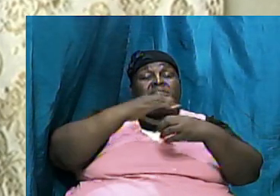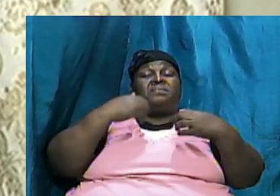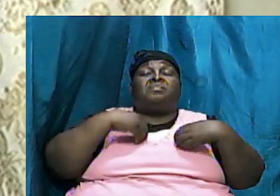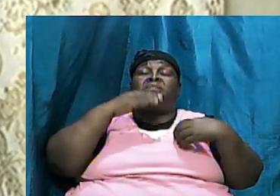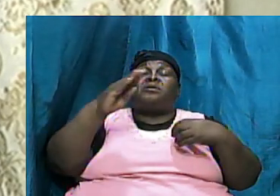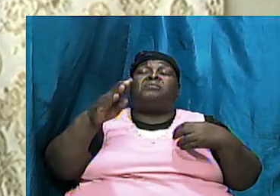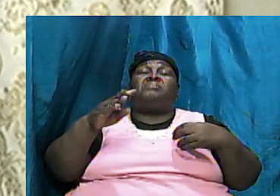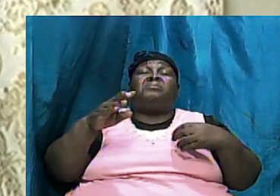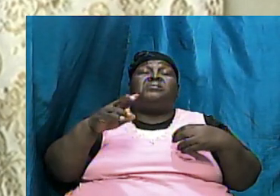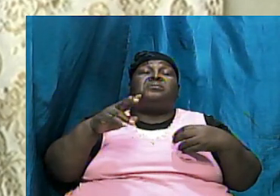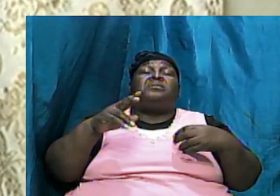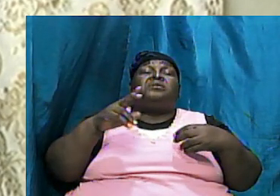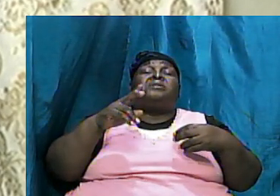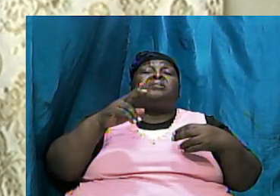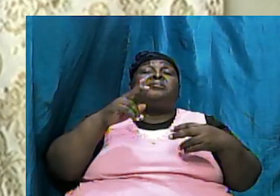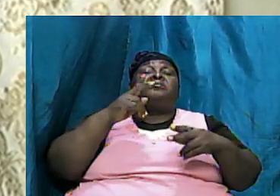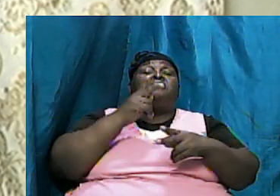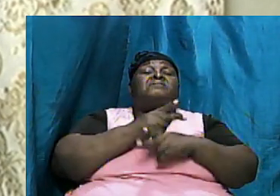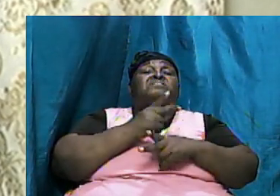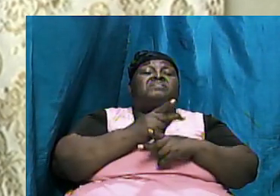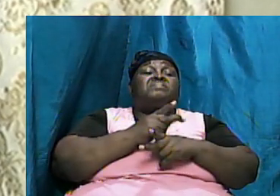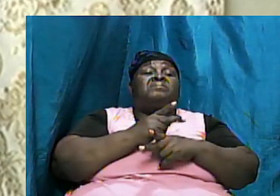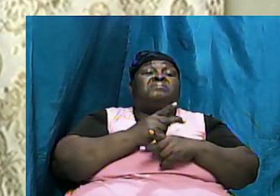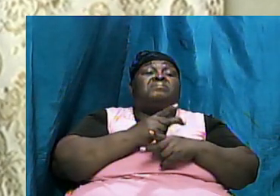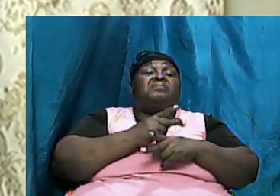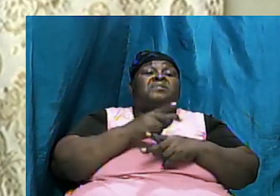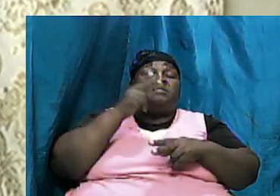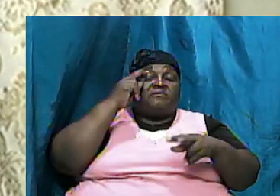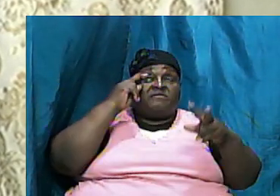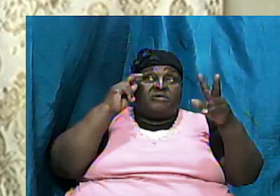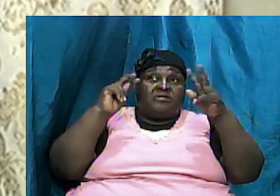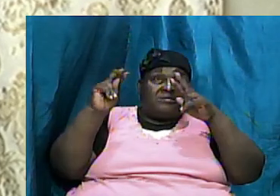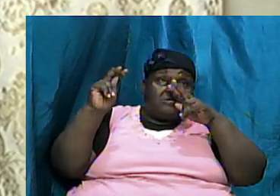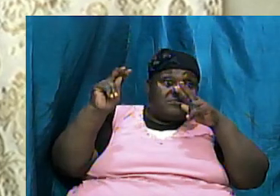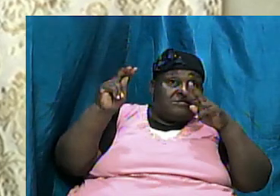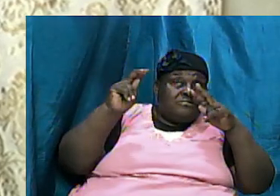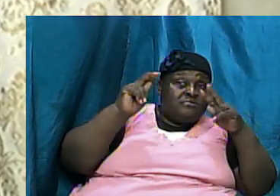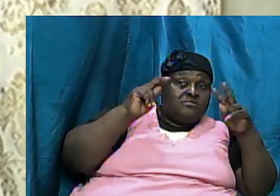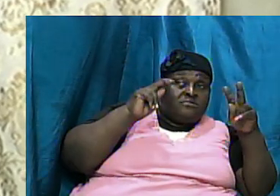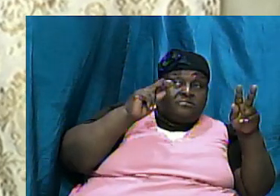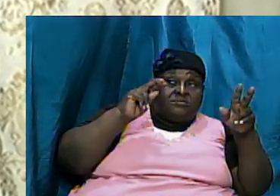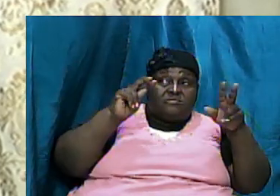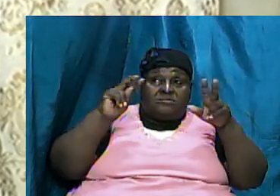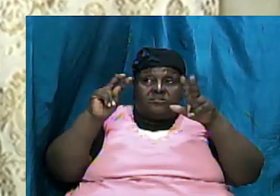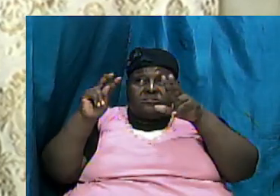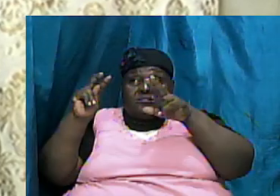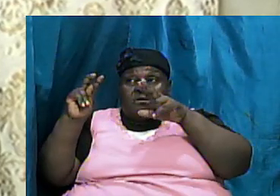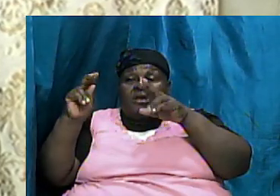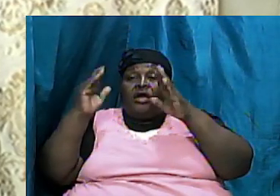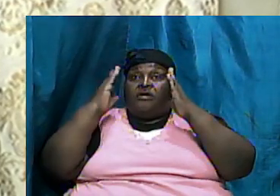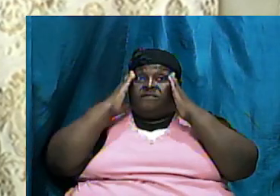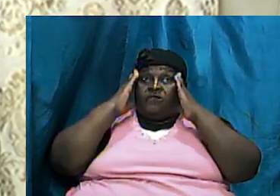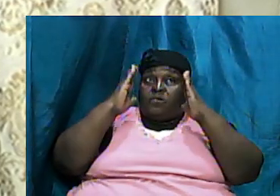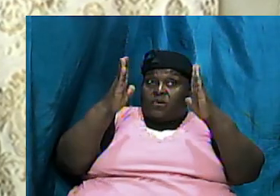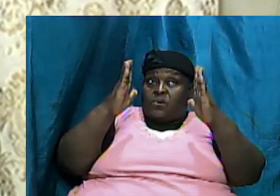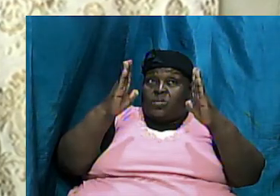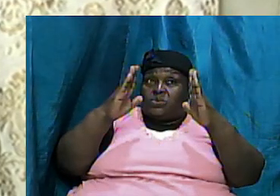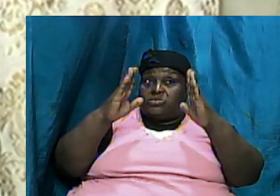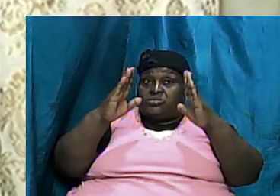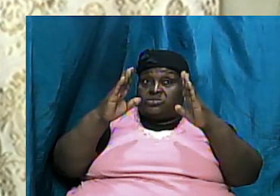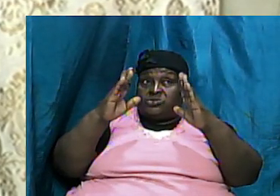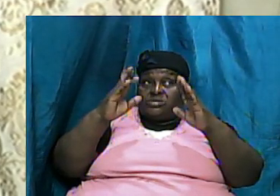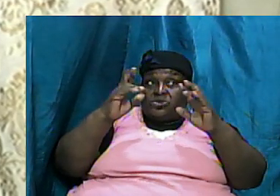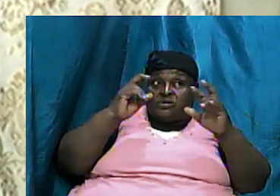we have to be very vigilant we have to be on the lookout